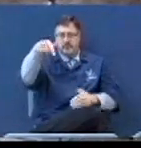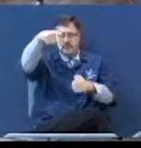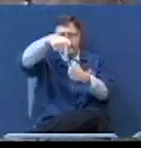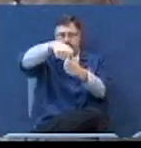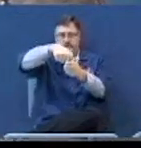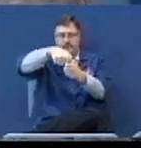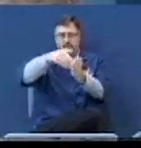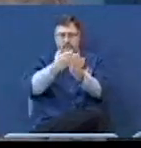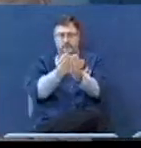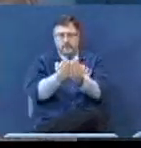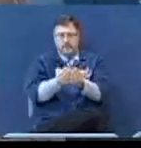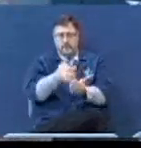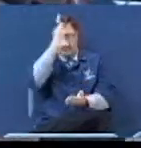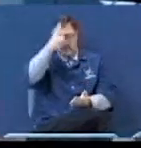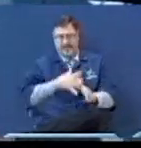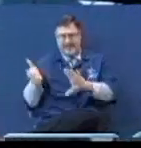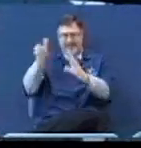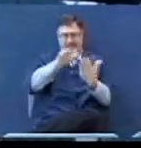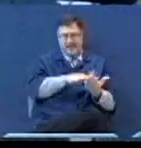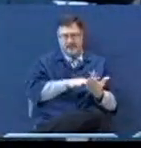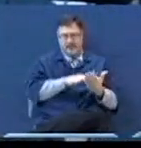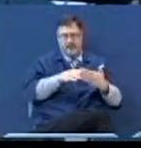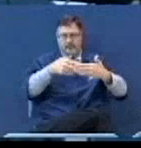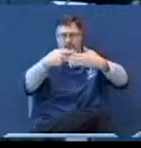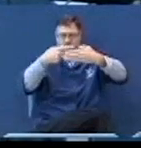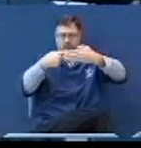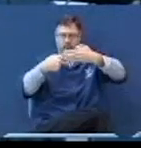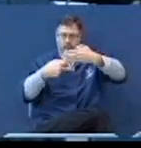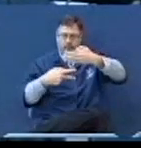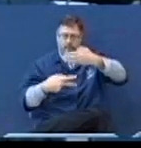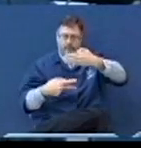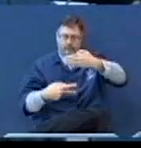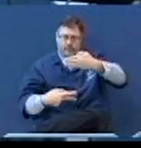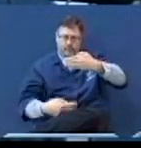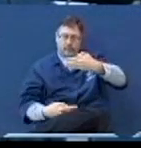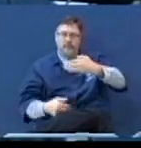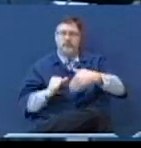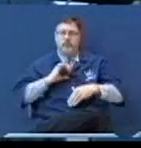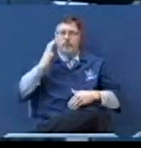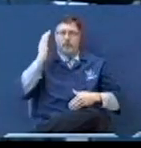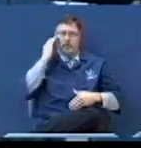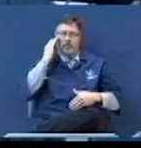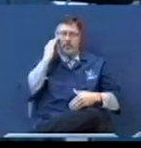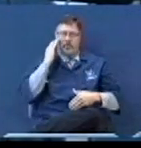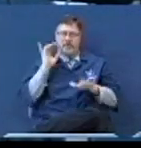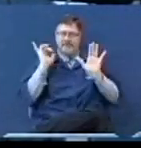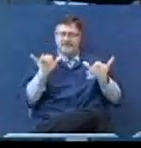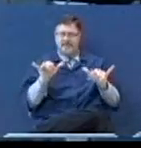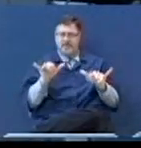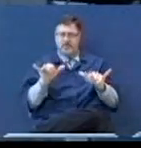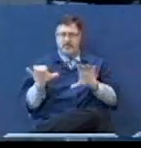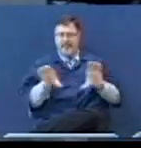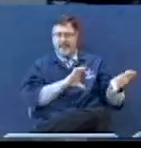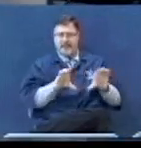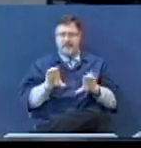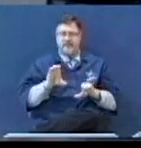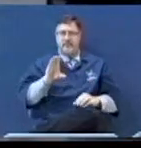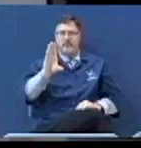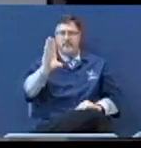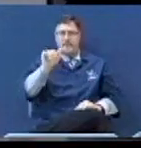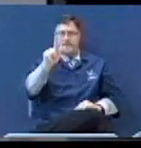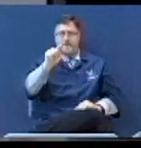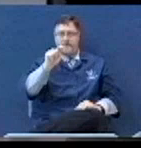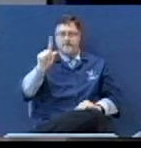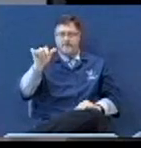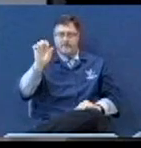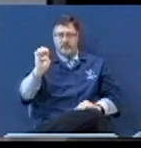died. And if any of know, you know it's still an active battleship because those